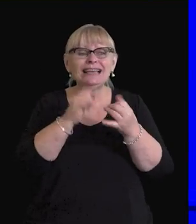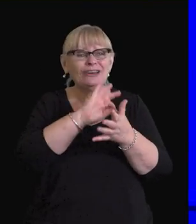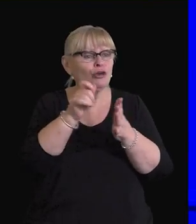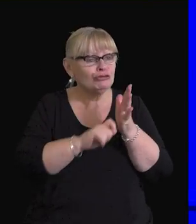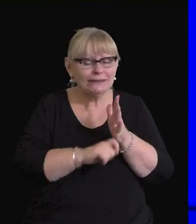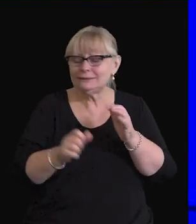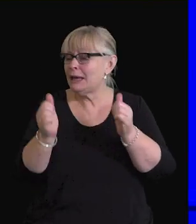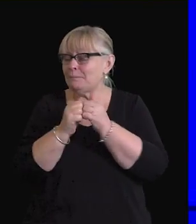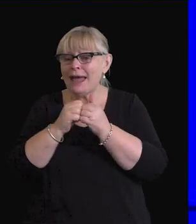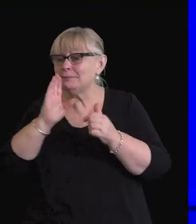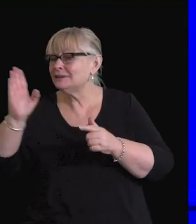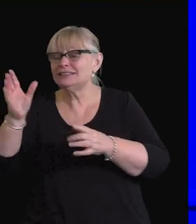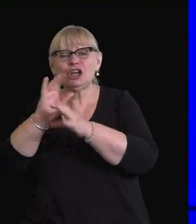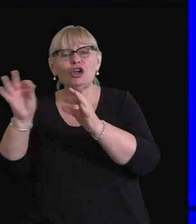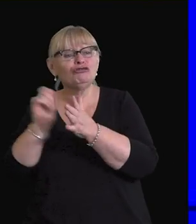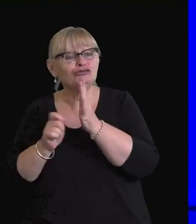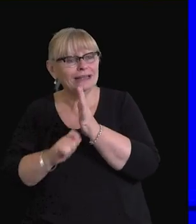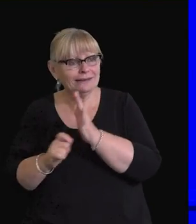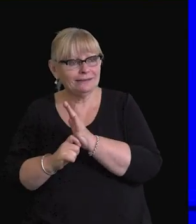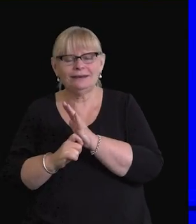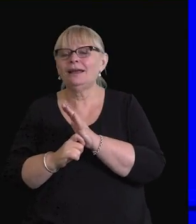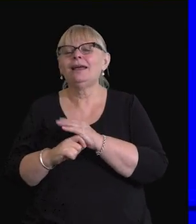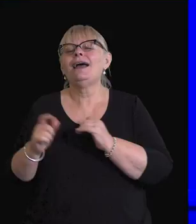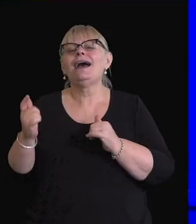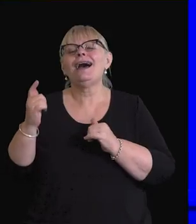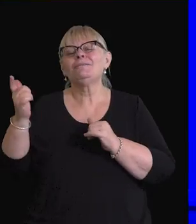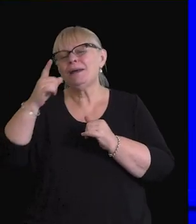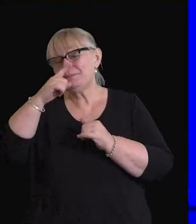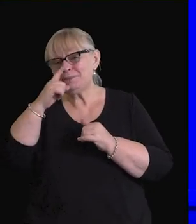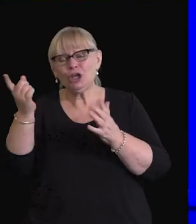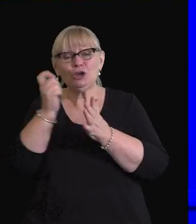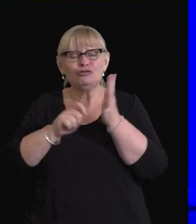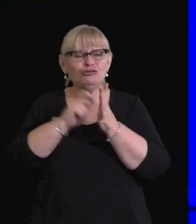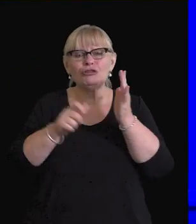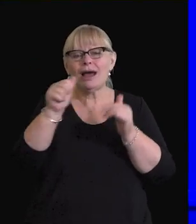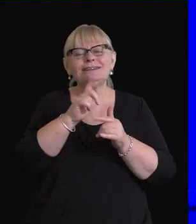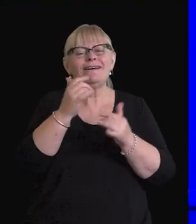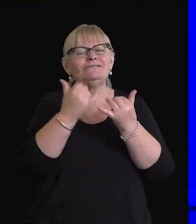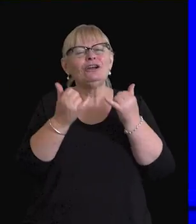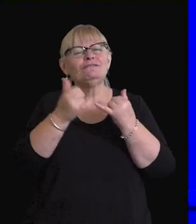Instead, the voices that do reach us belong to people with galaxy-sized reserves of self-confidence.